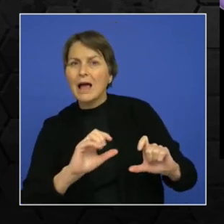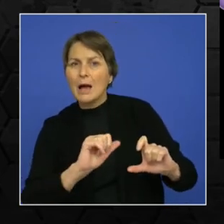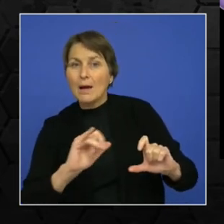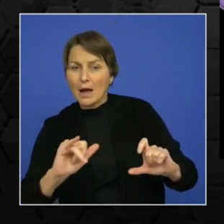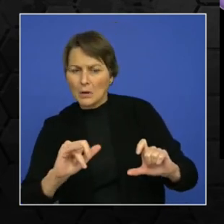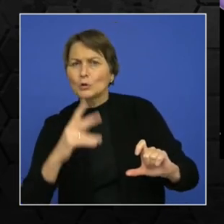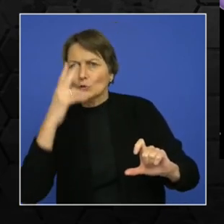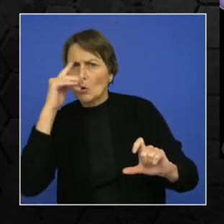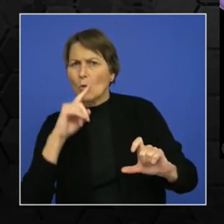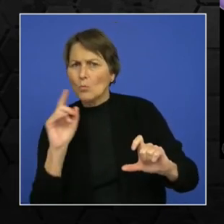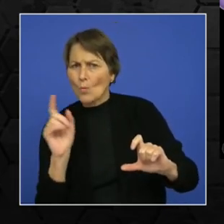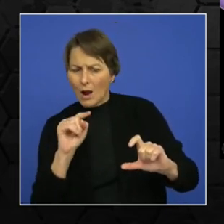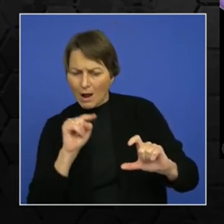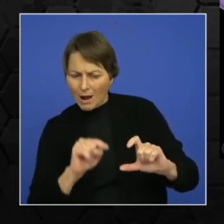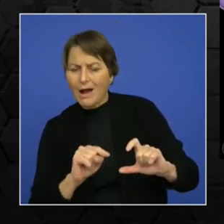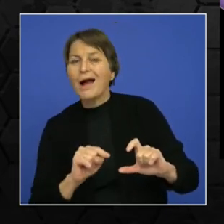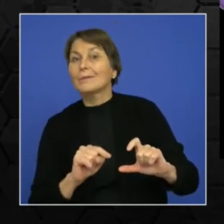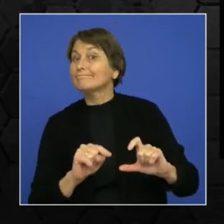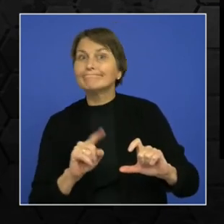actually legal and qualified vehicles.